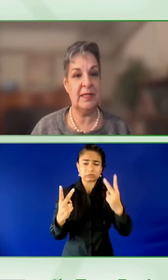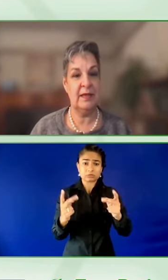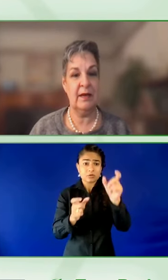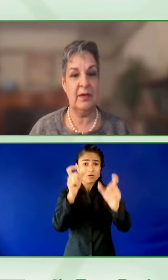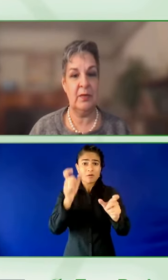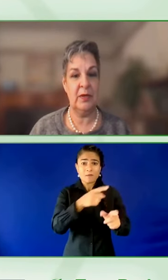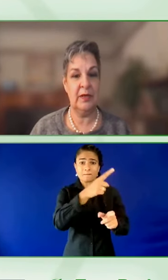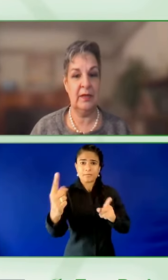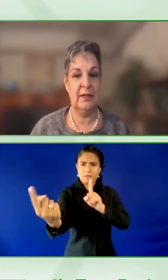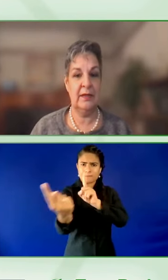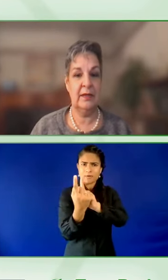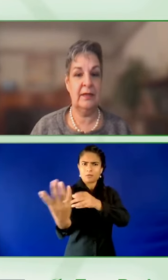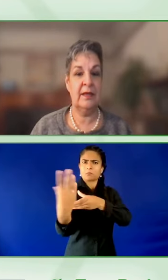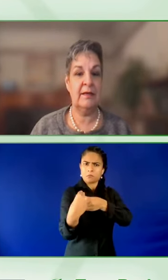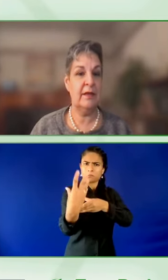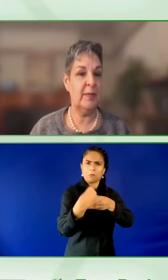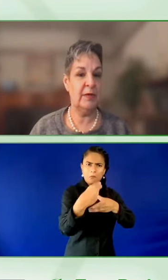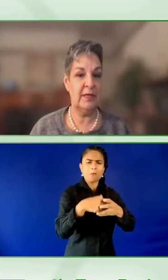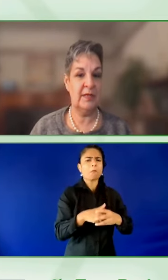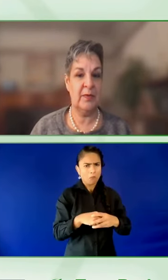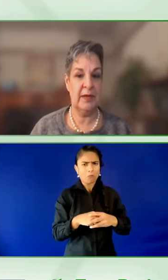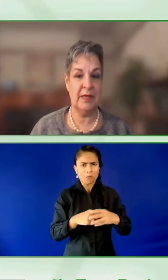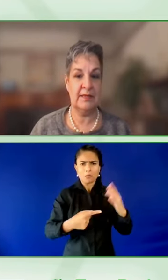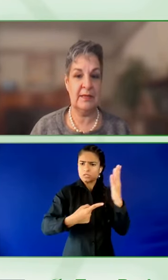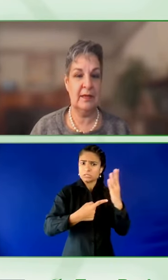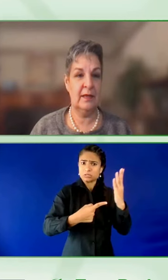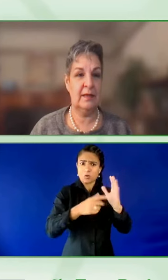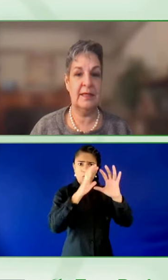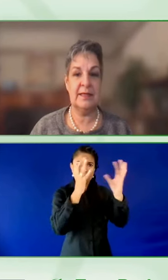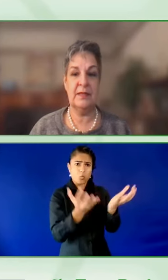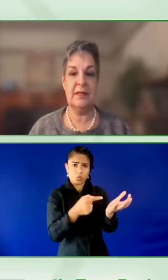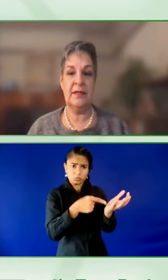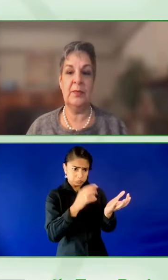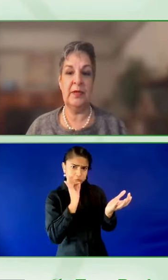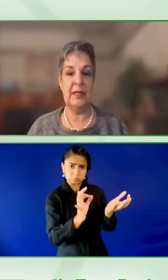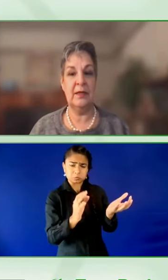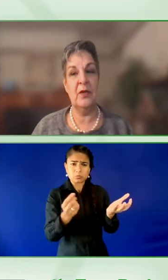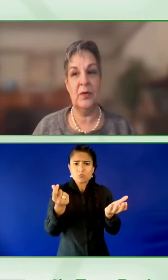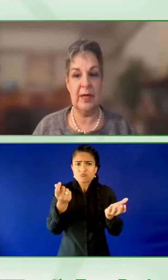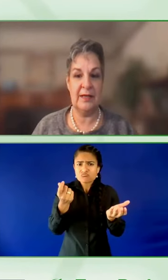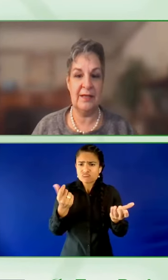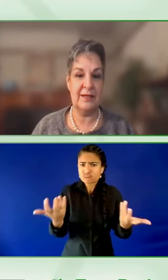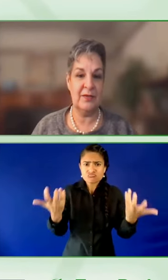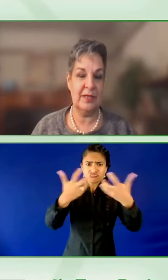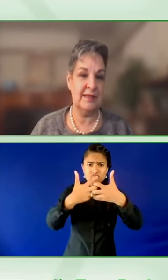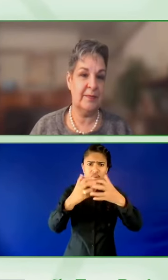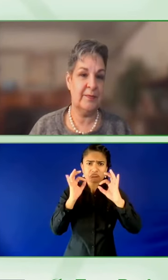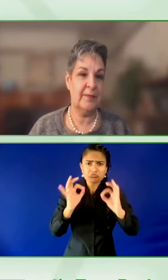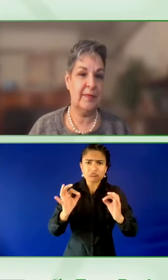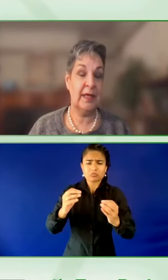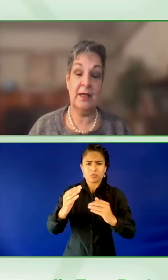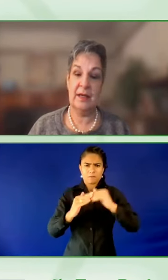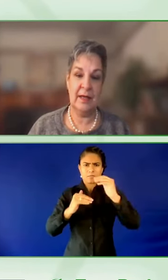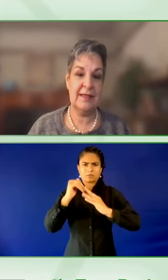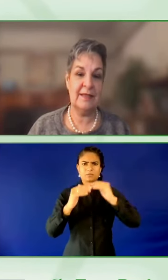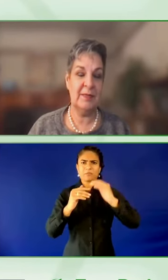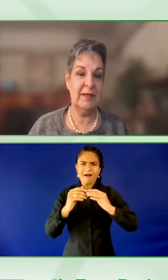principles guide our work. Nothing about us without us. Listening to the community and co-creating solutions.